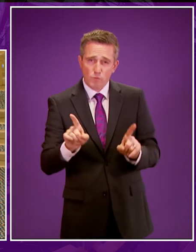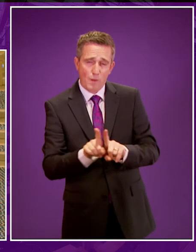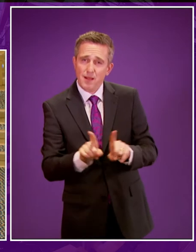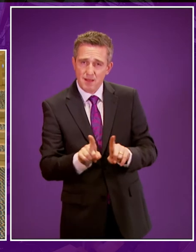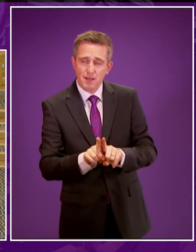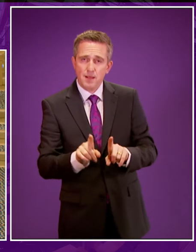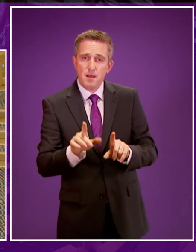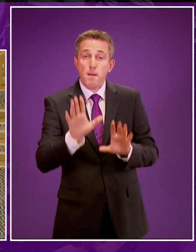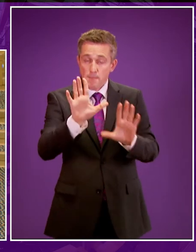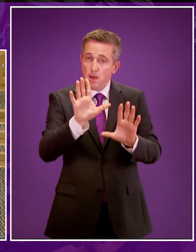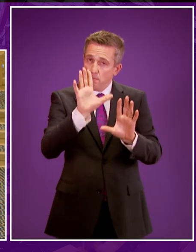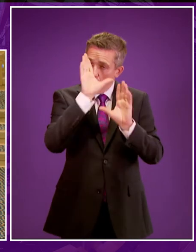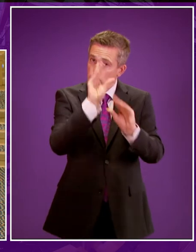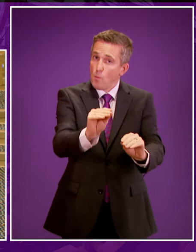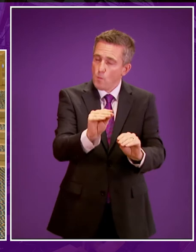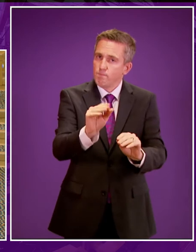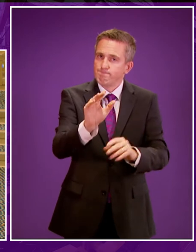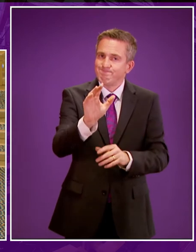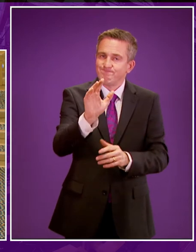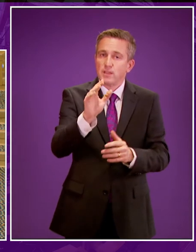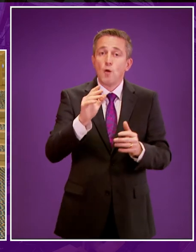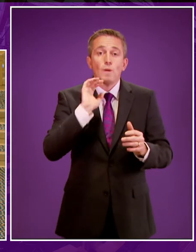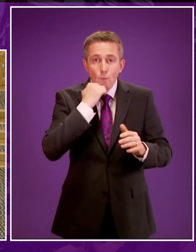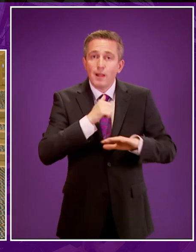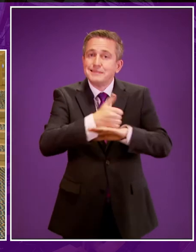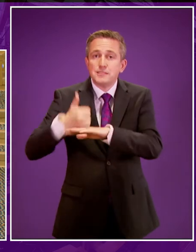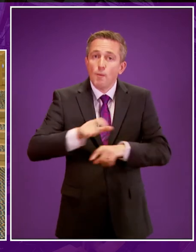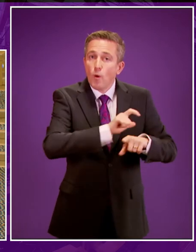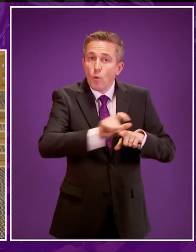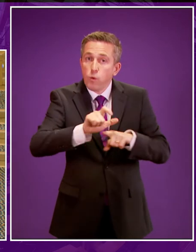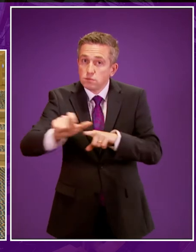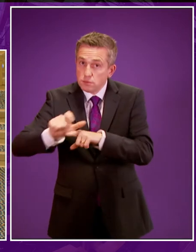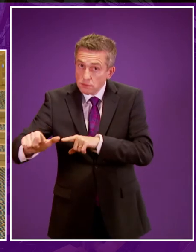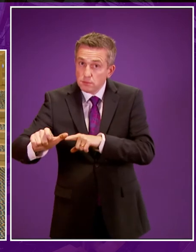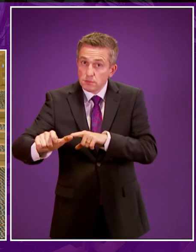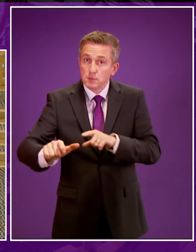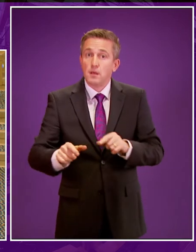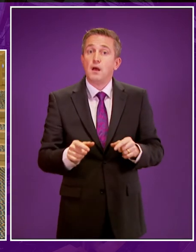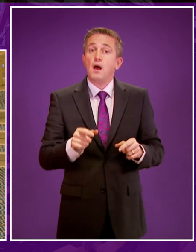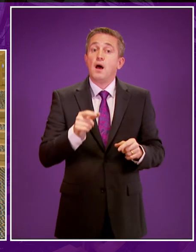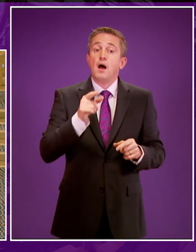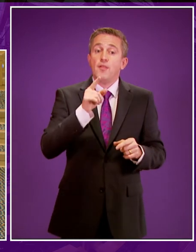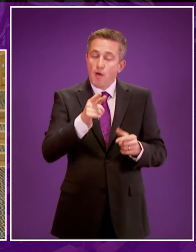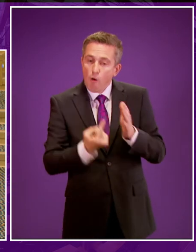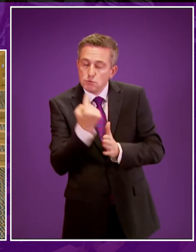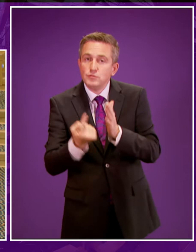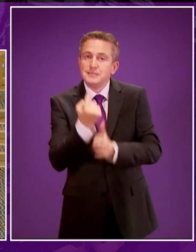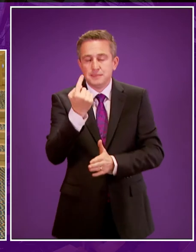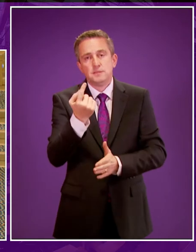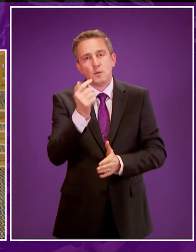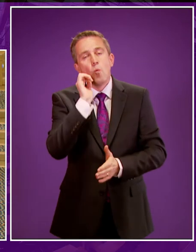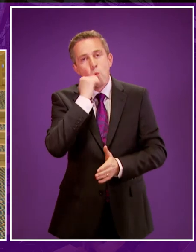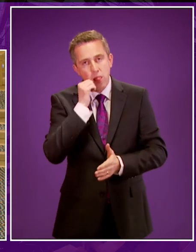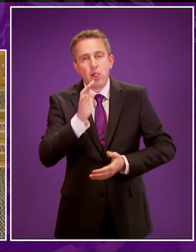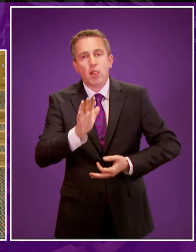there. but what I can say is that we will be ensuring that courses are available and that capacity is available across those colleges and universities which